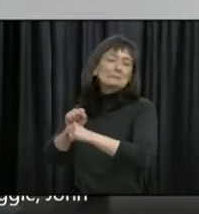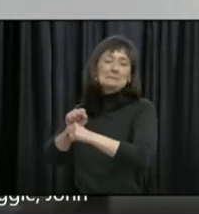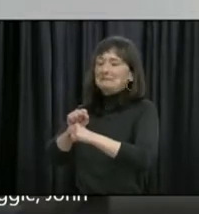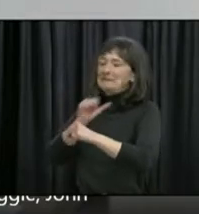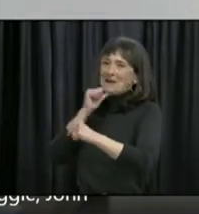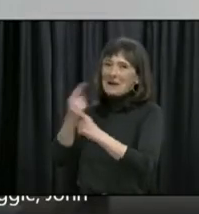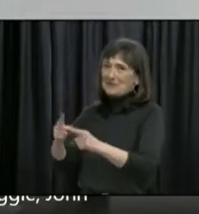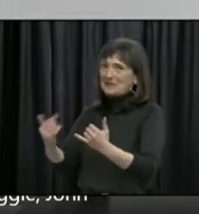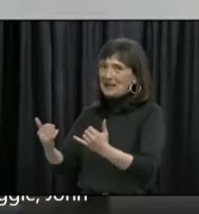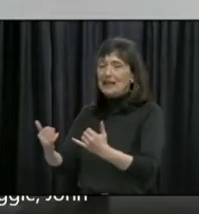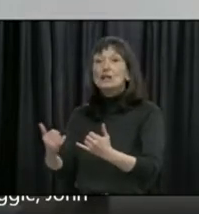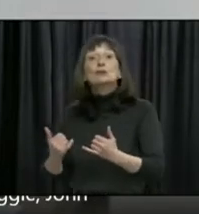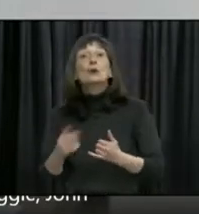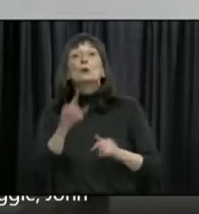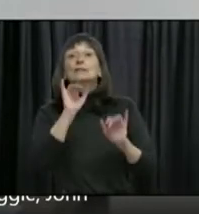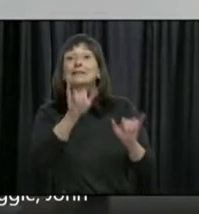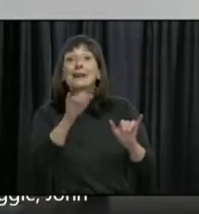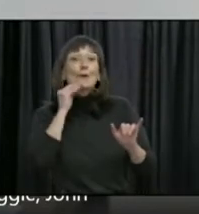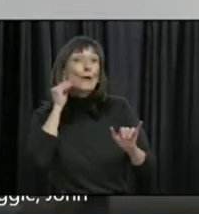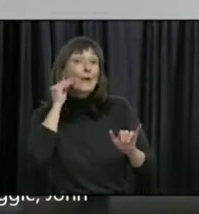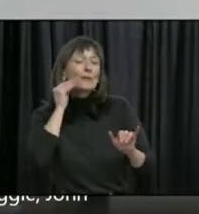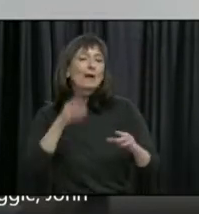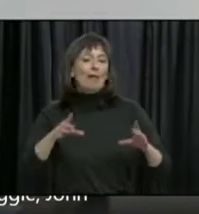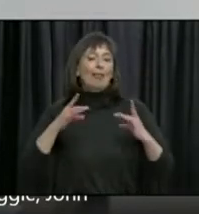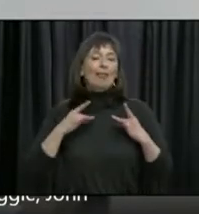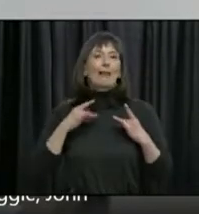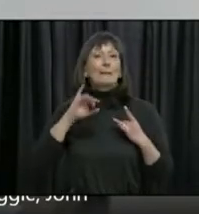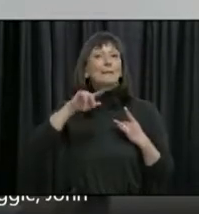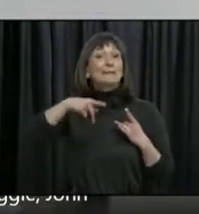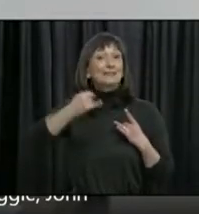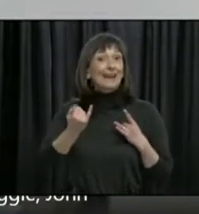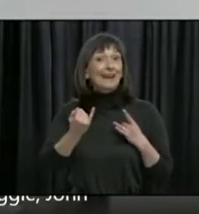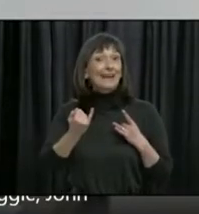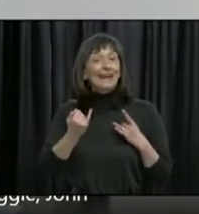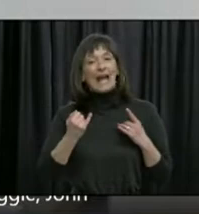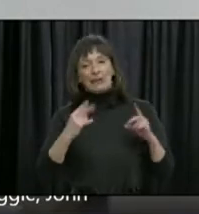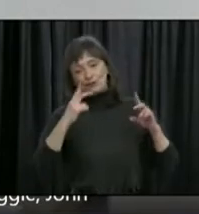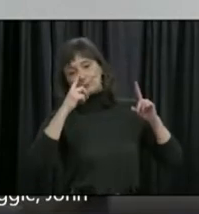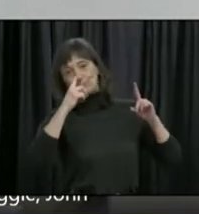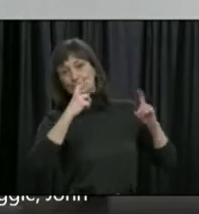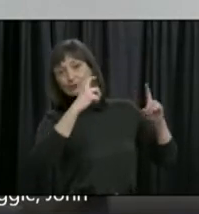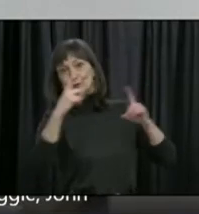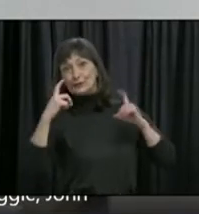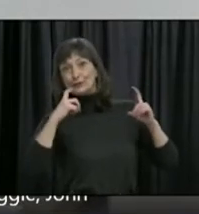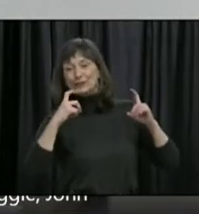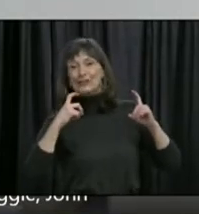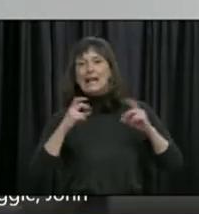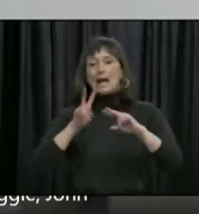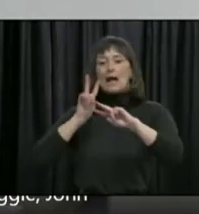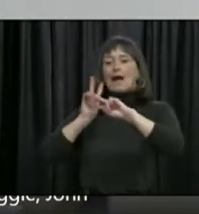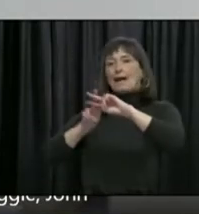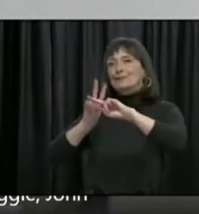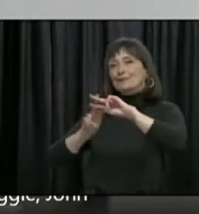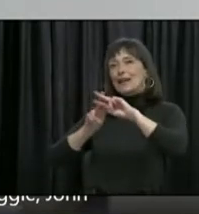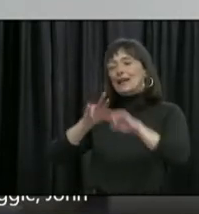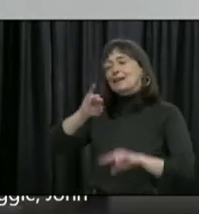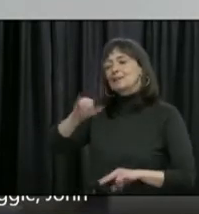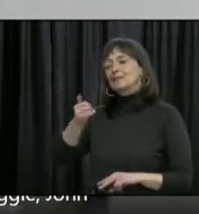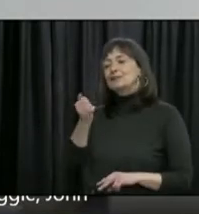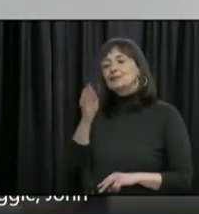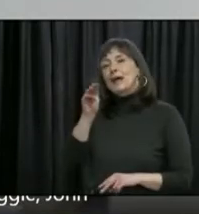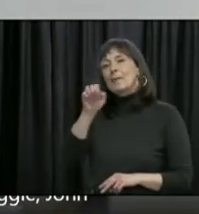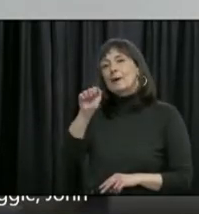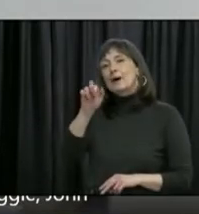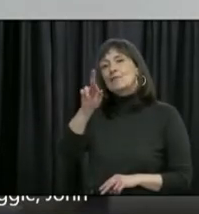I would encourage people to take a snapshot, hashtag Jamarama at home, and make a donation to the Janeway